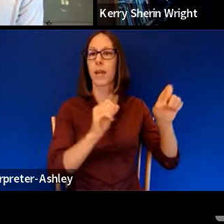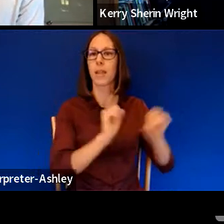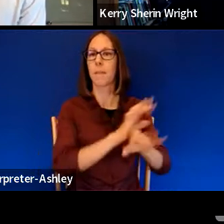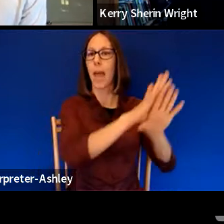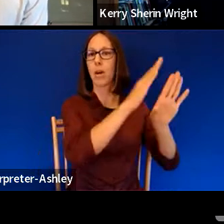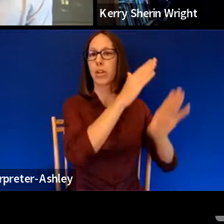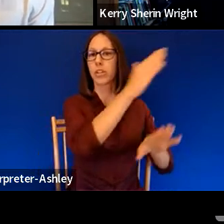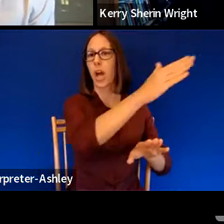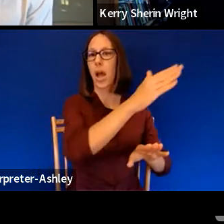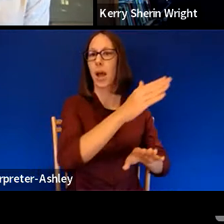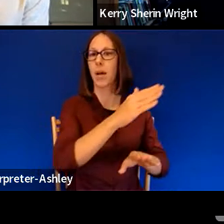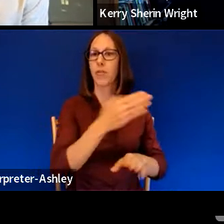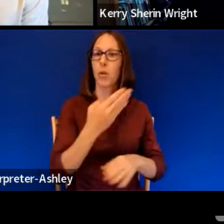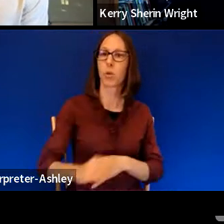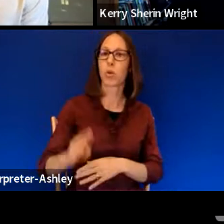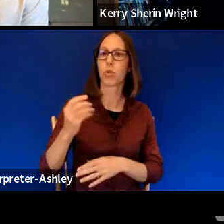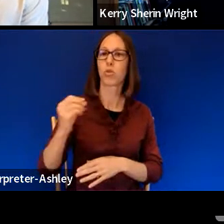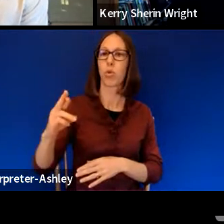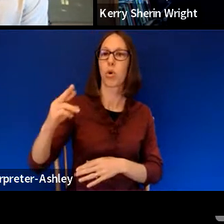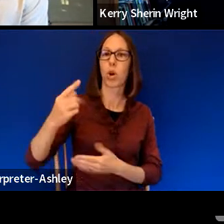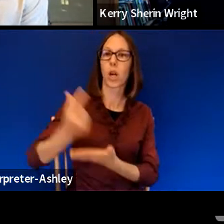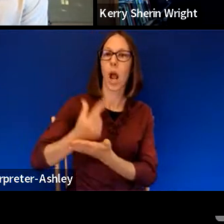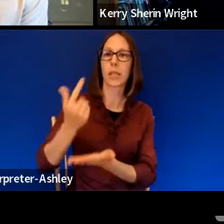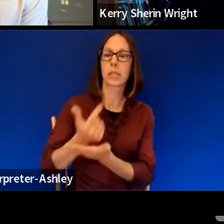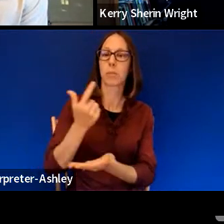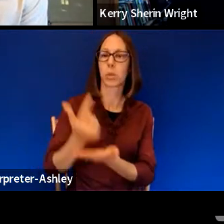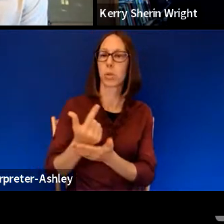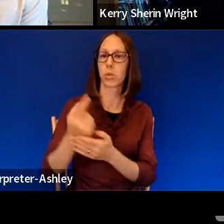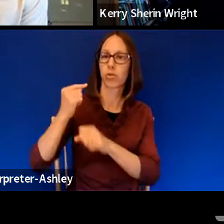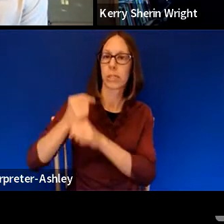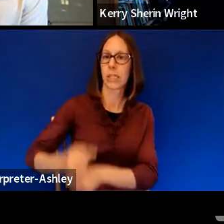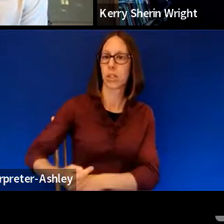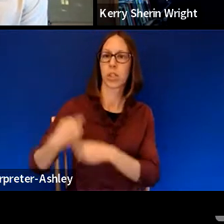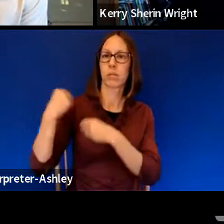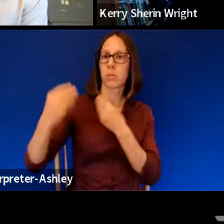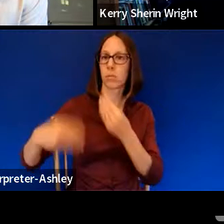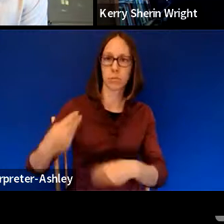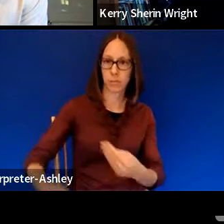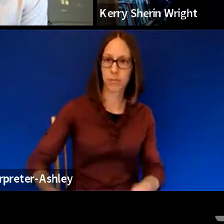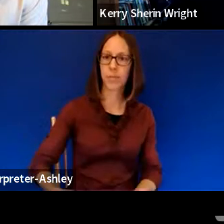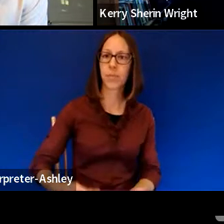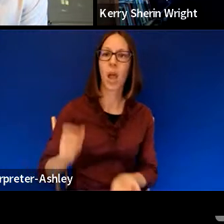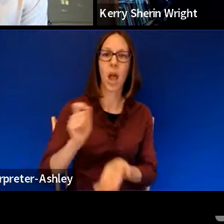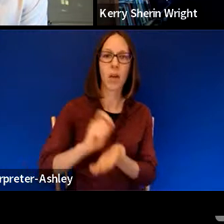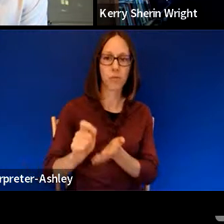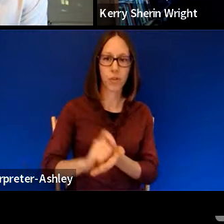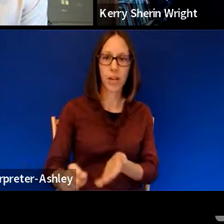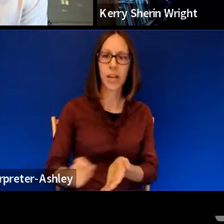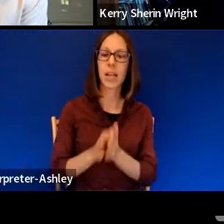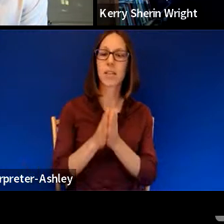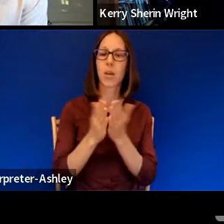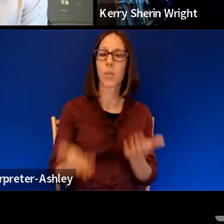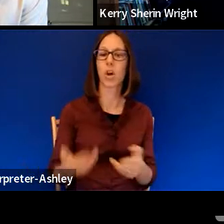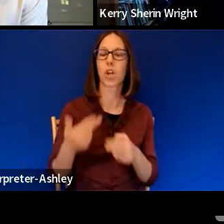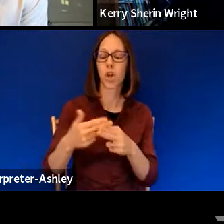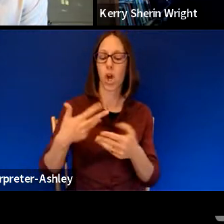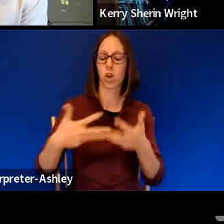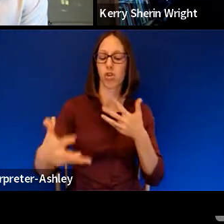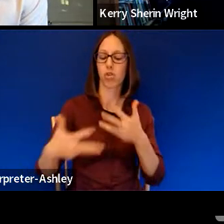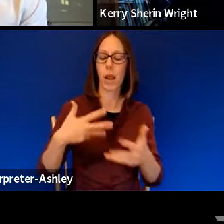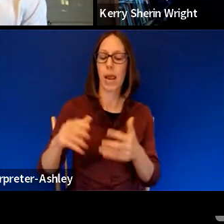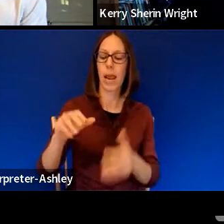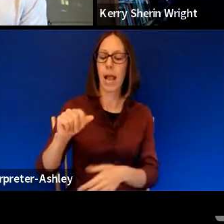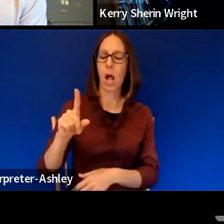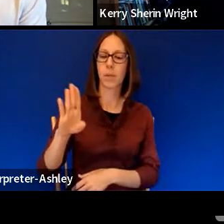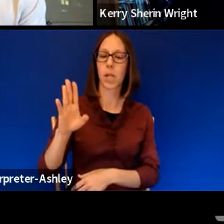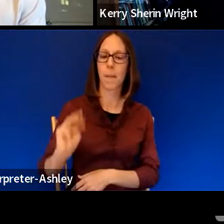tradition. And so for me, I was, um, aware of that. And it's something I've written about in a book called the gray album. wrote a little bit about what I call the